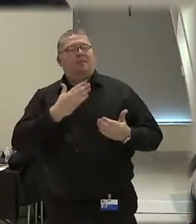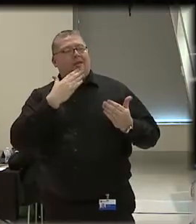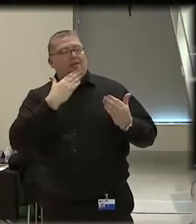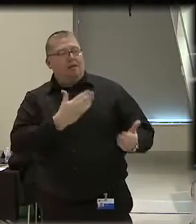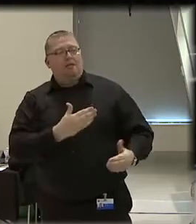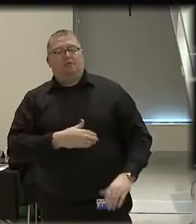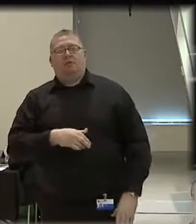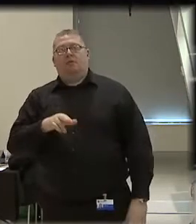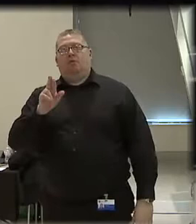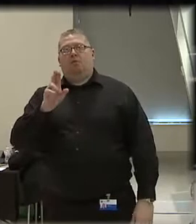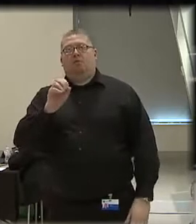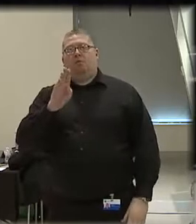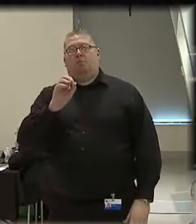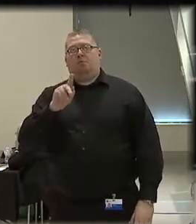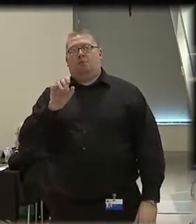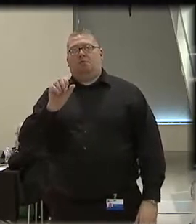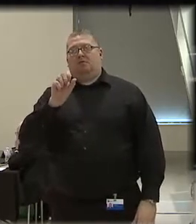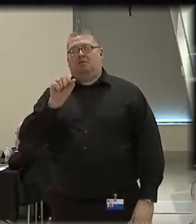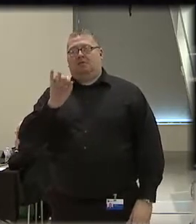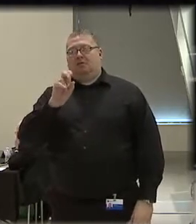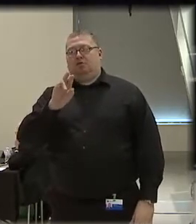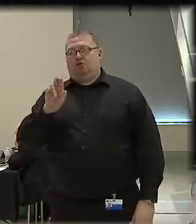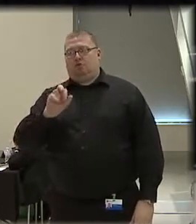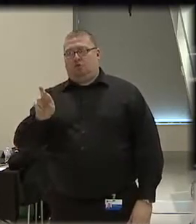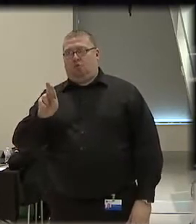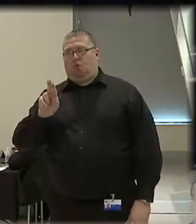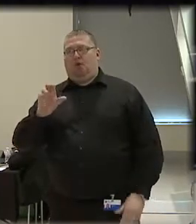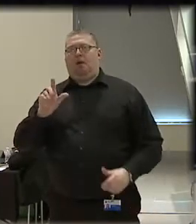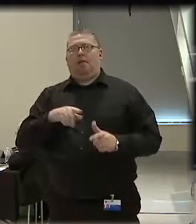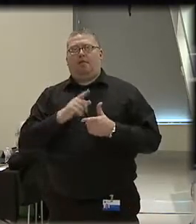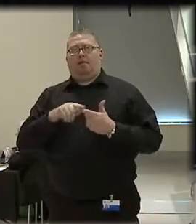Roberto Villasenor followed by Jose Lopez.